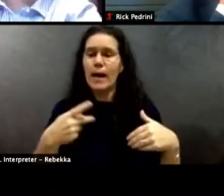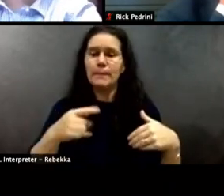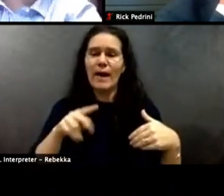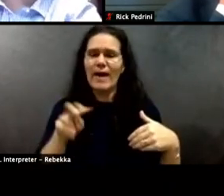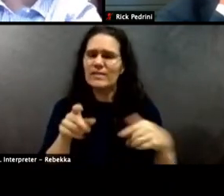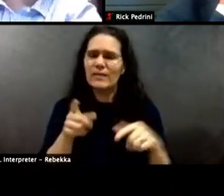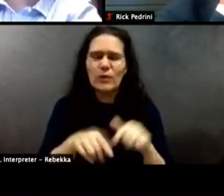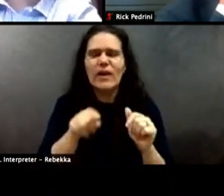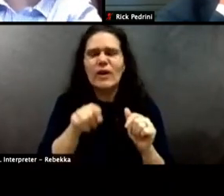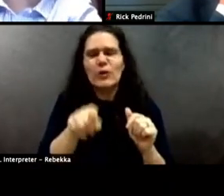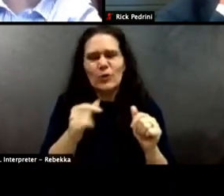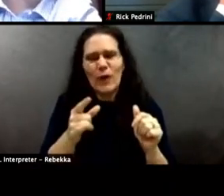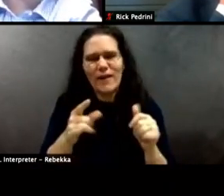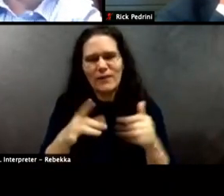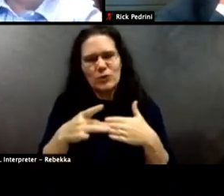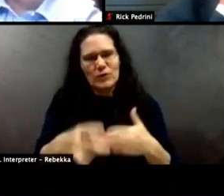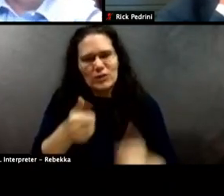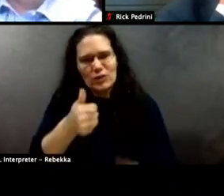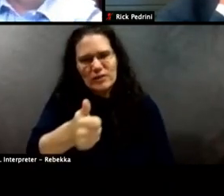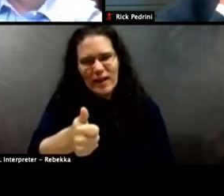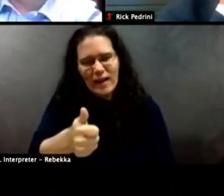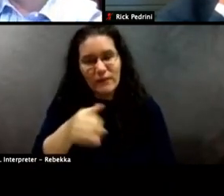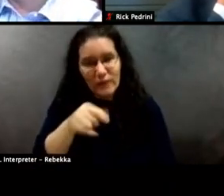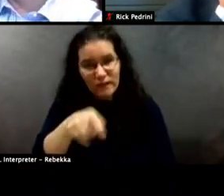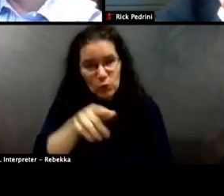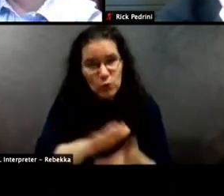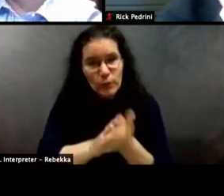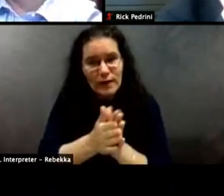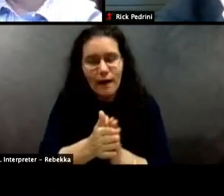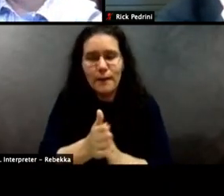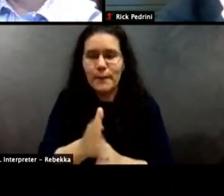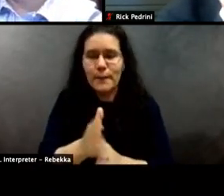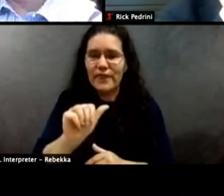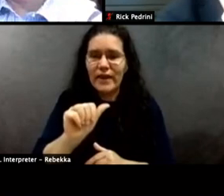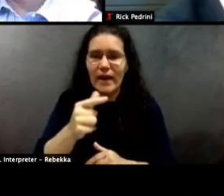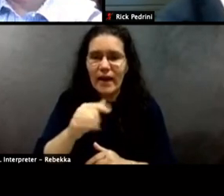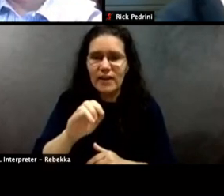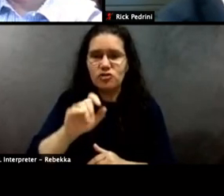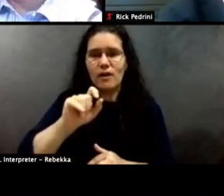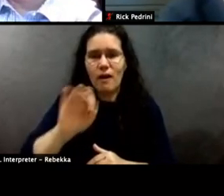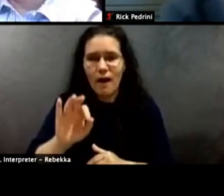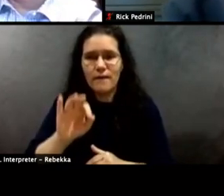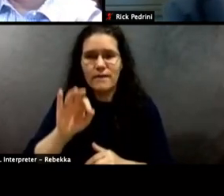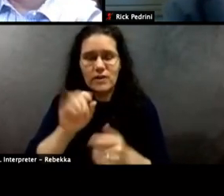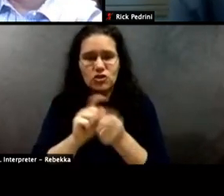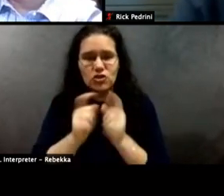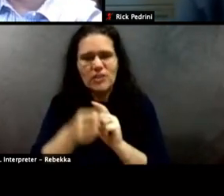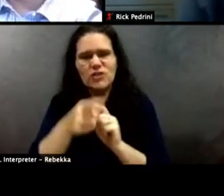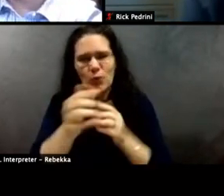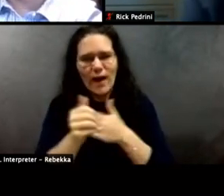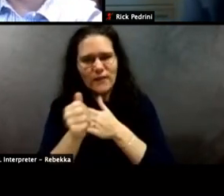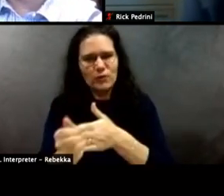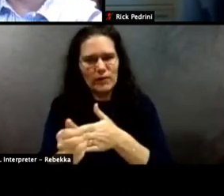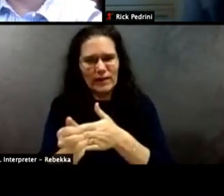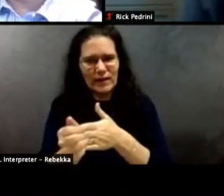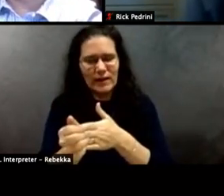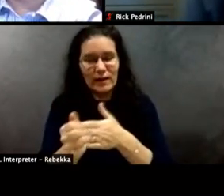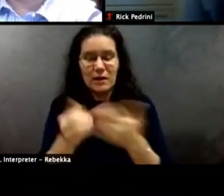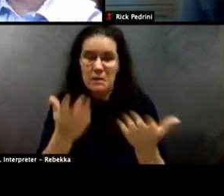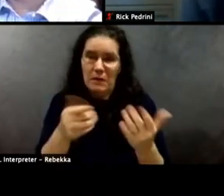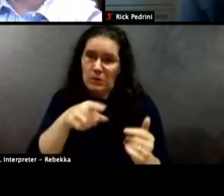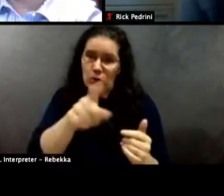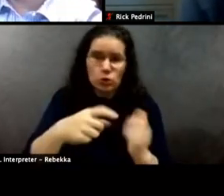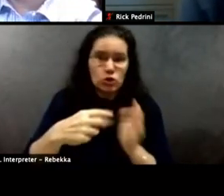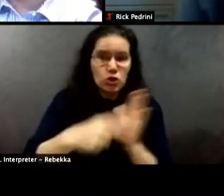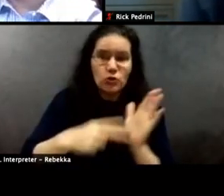you have to be you have to be if you're going to be the change agent in this, like you have to drive this. Right. You have to maybe you should